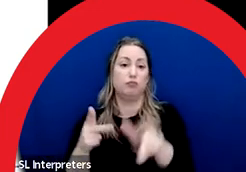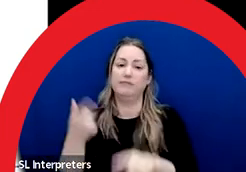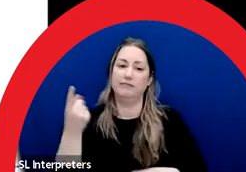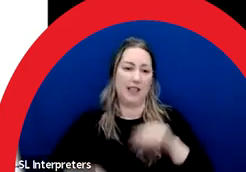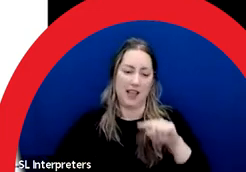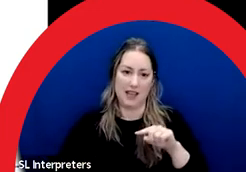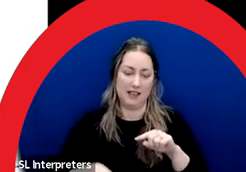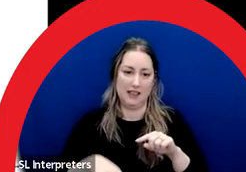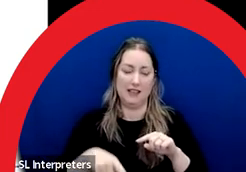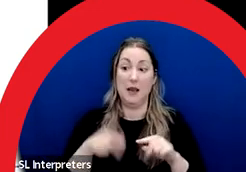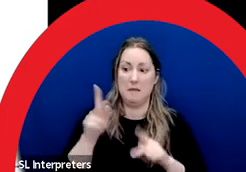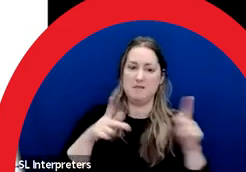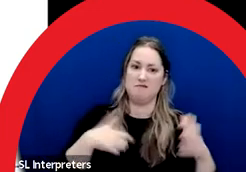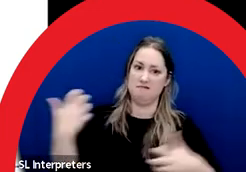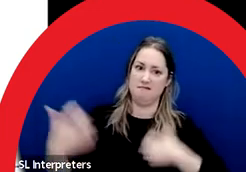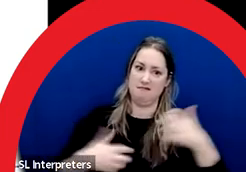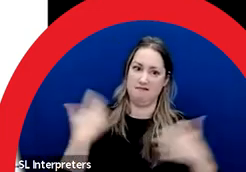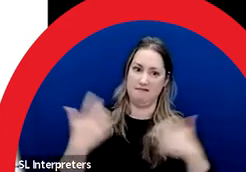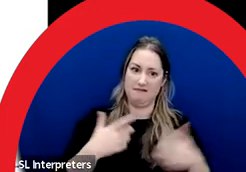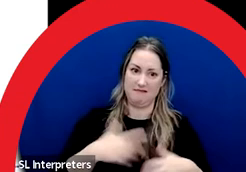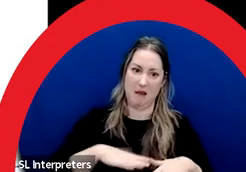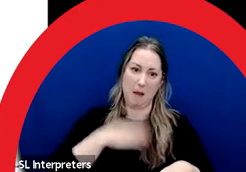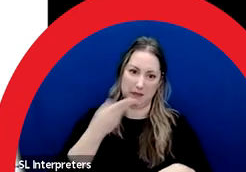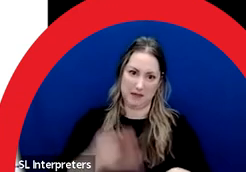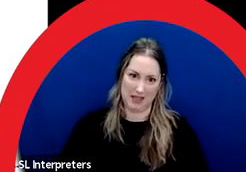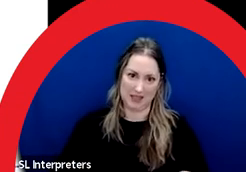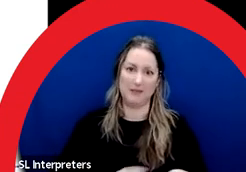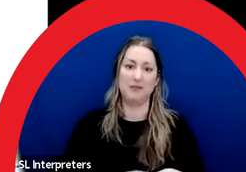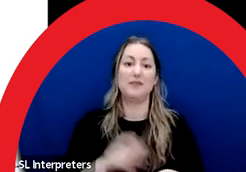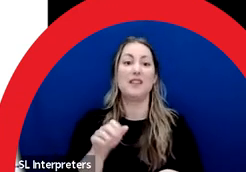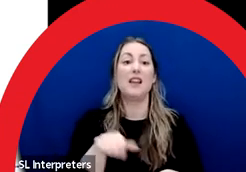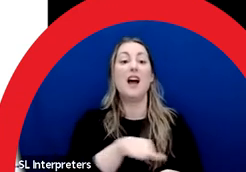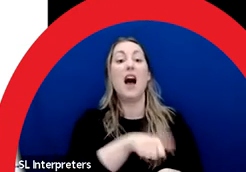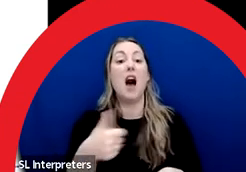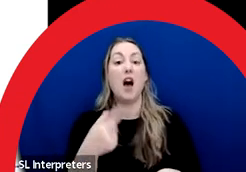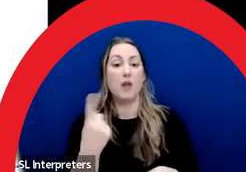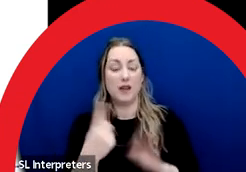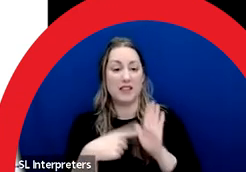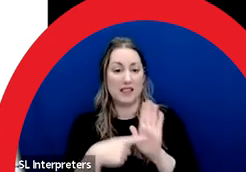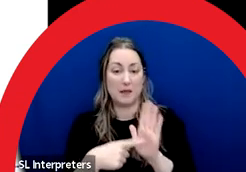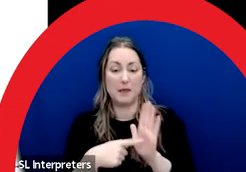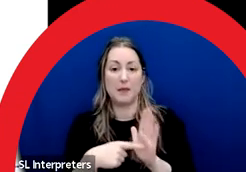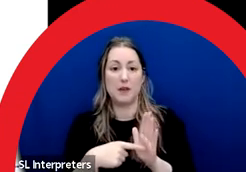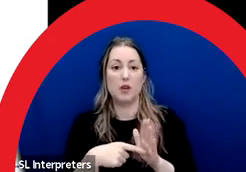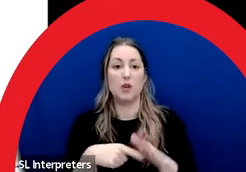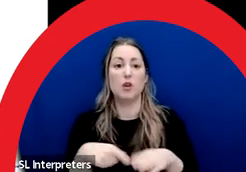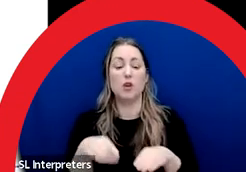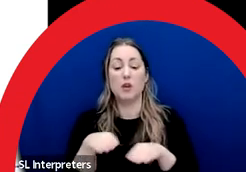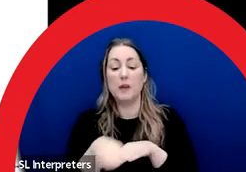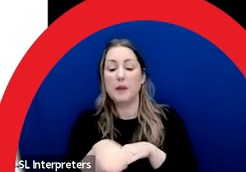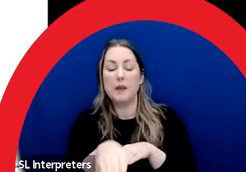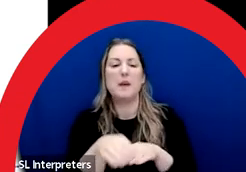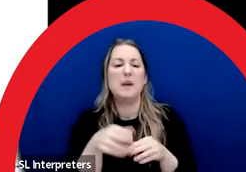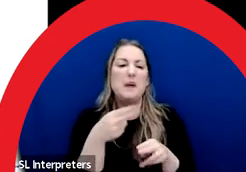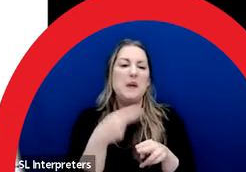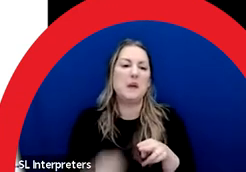The next murals to be painted on Doyer Street were done much more quickly. The artwork size is 200 feet long and covers